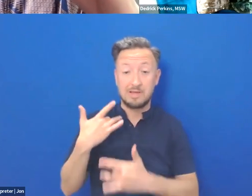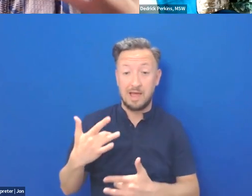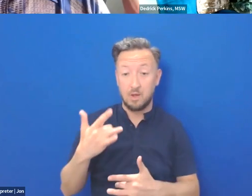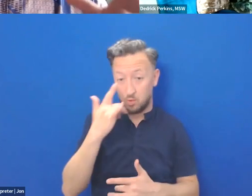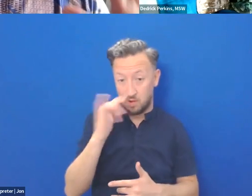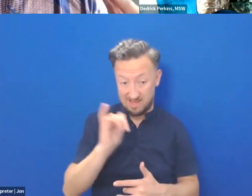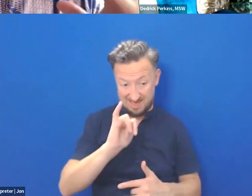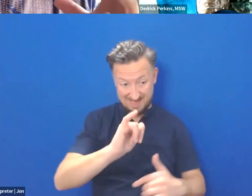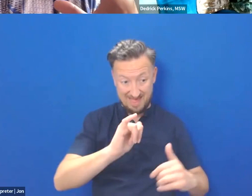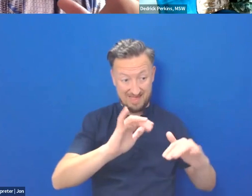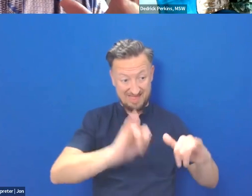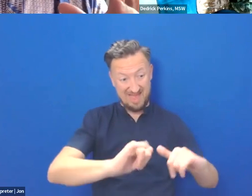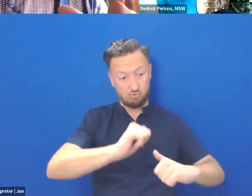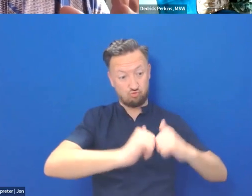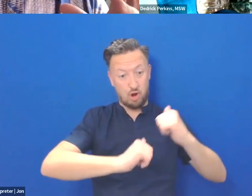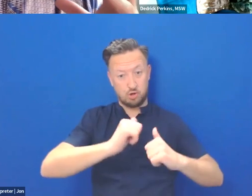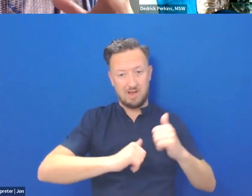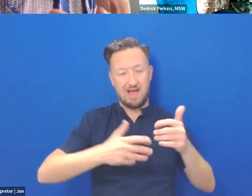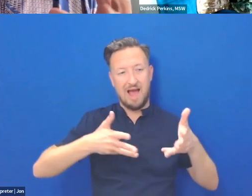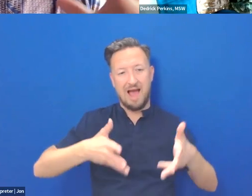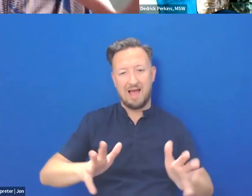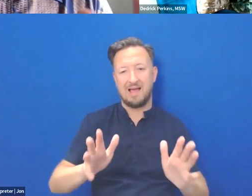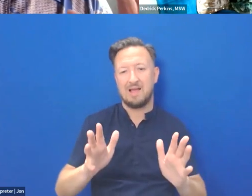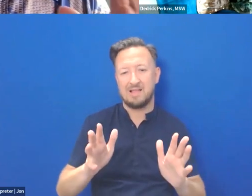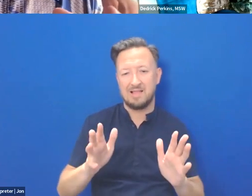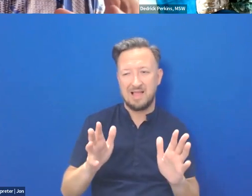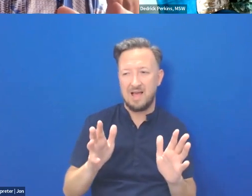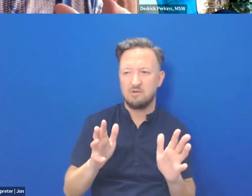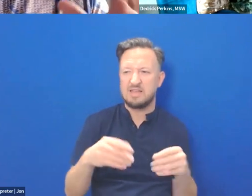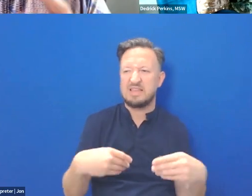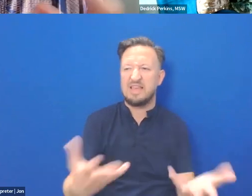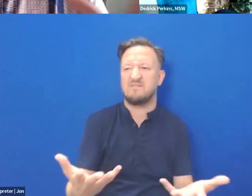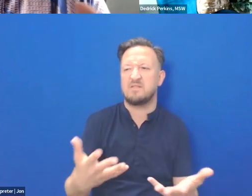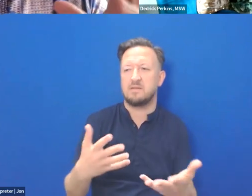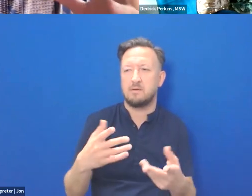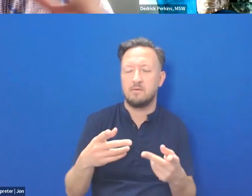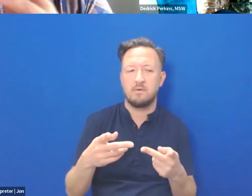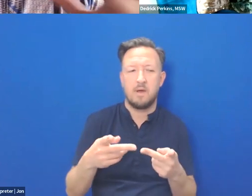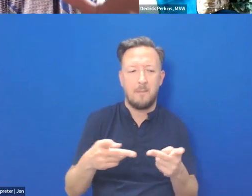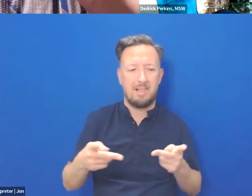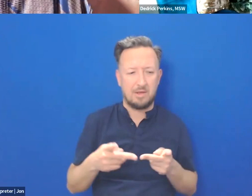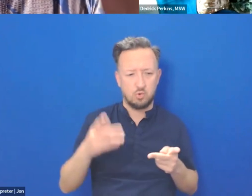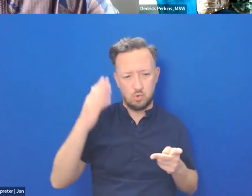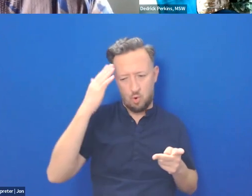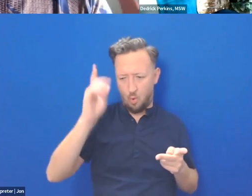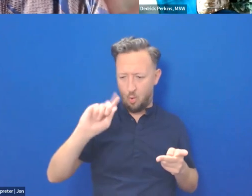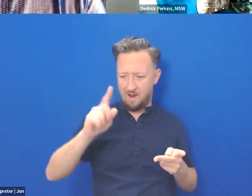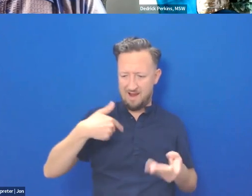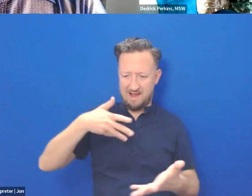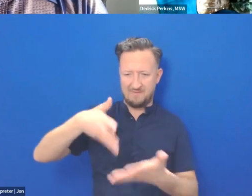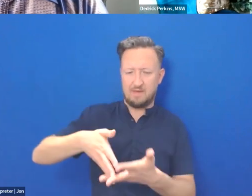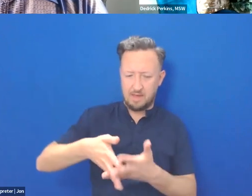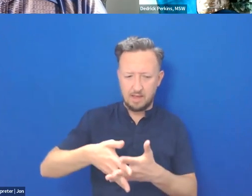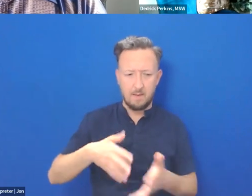it's, that structure allows a place to know where you sit and where you fit and how you excel.